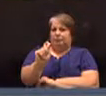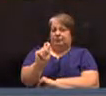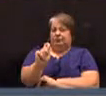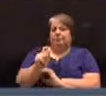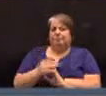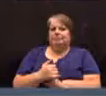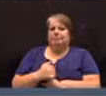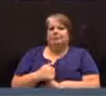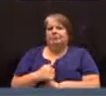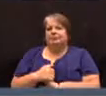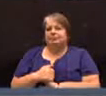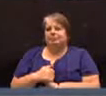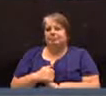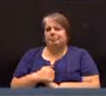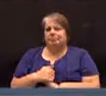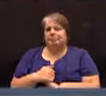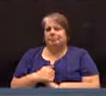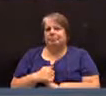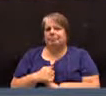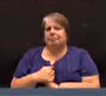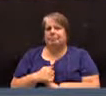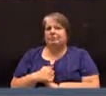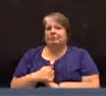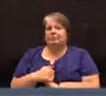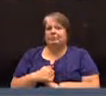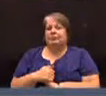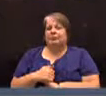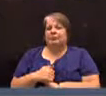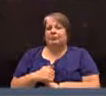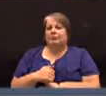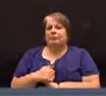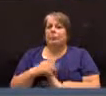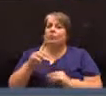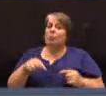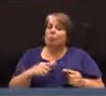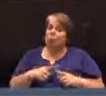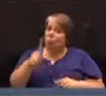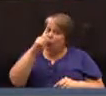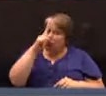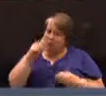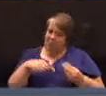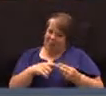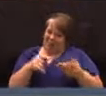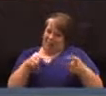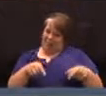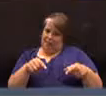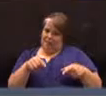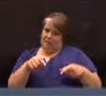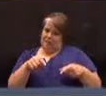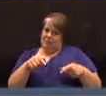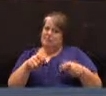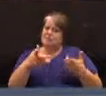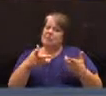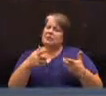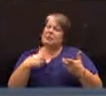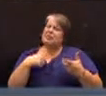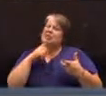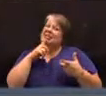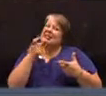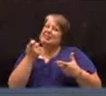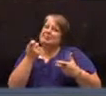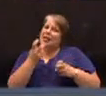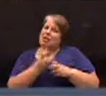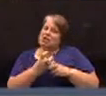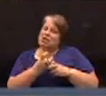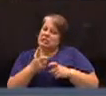Well, and one thing, as you think about this for a moment, try to distinguish, and this will be a little bit